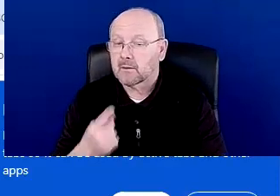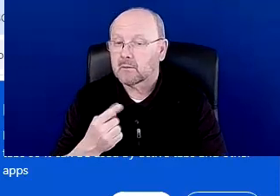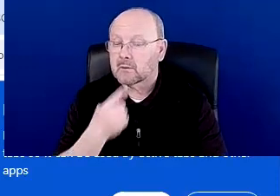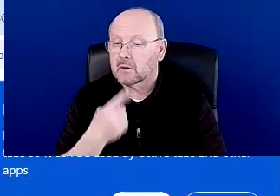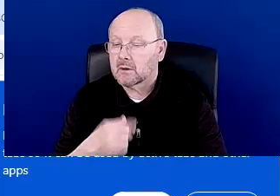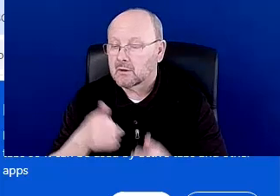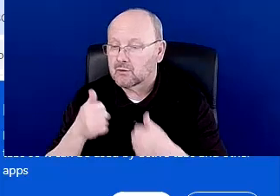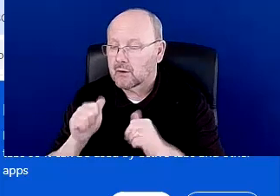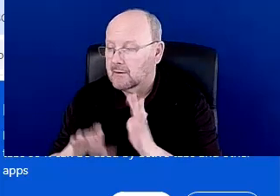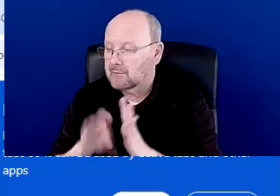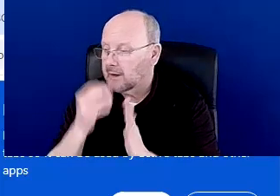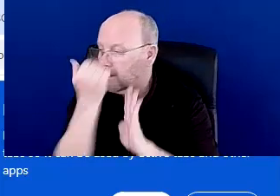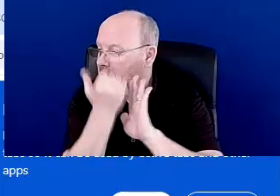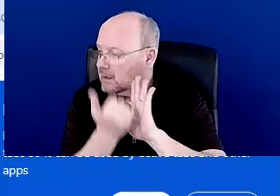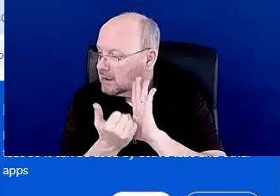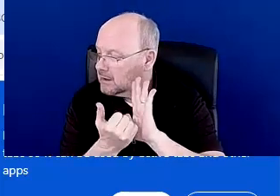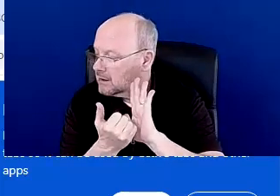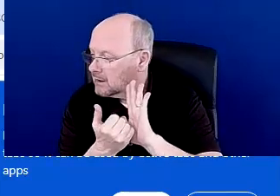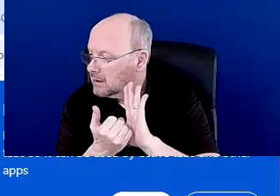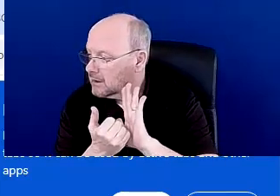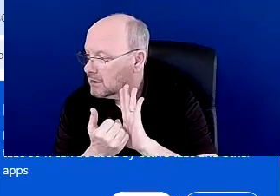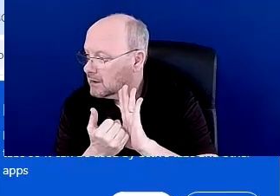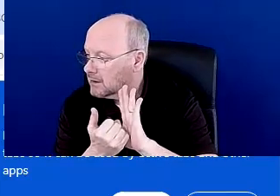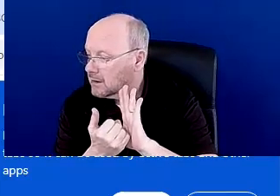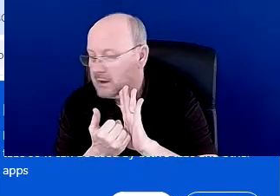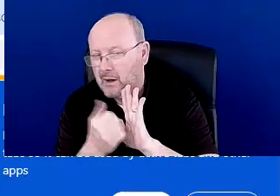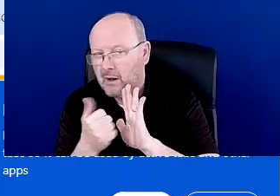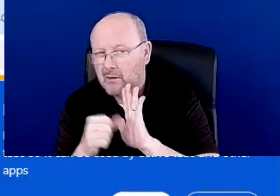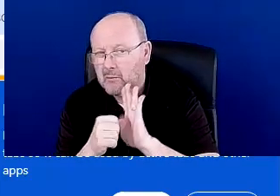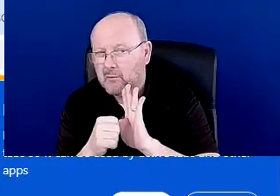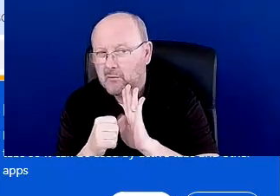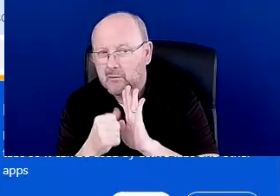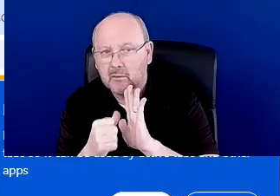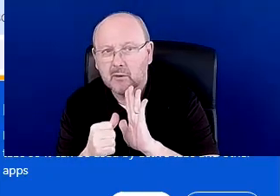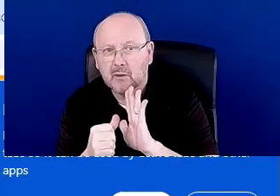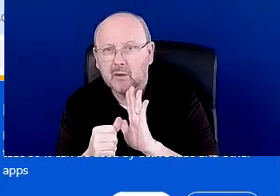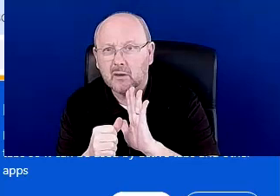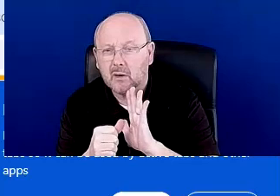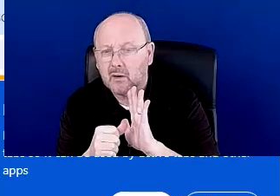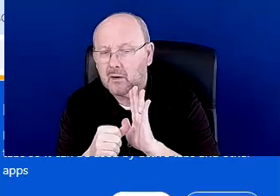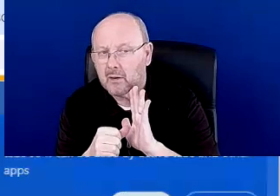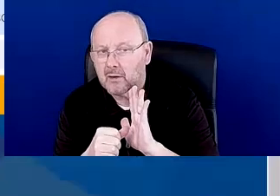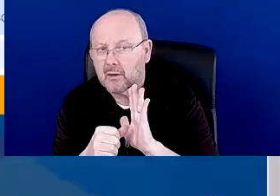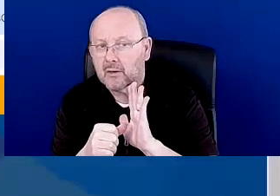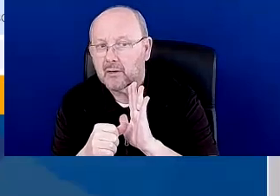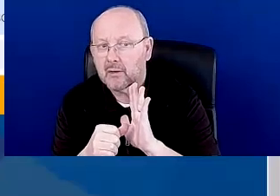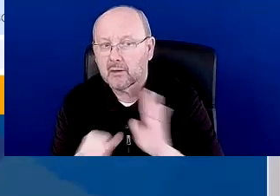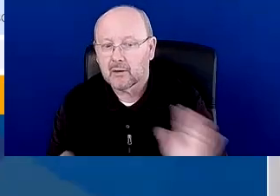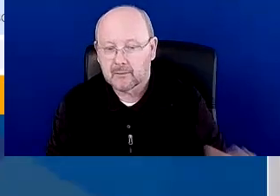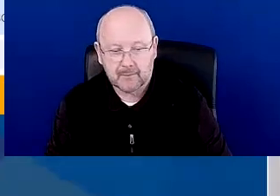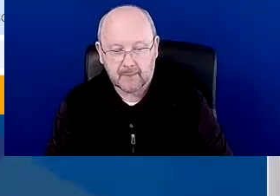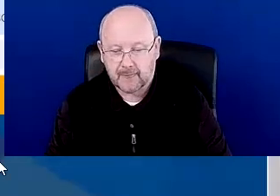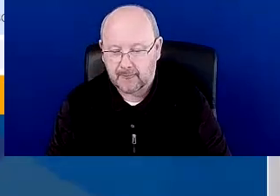uh, on the ASCC page for, by showing the contact people by subject.